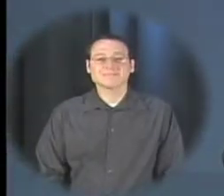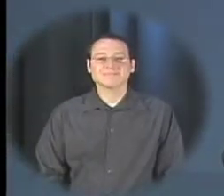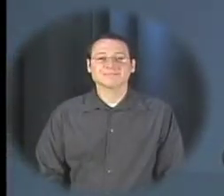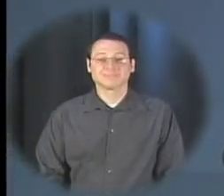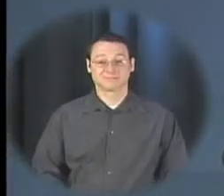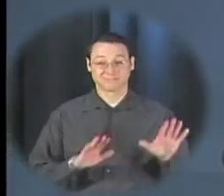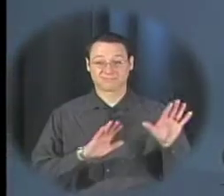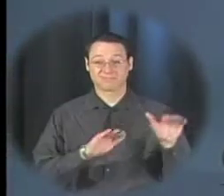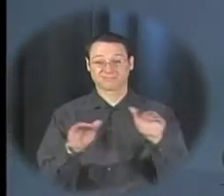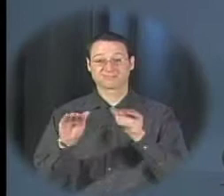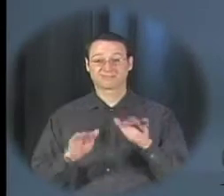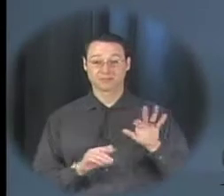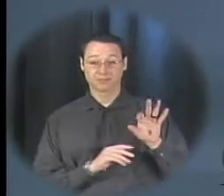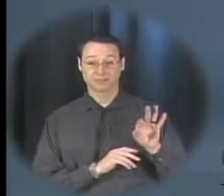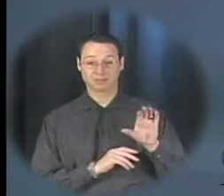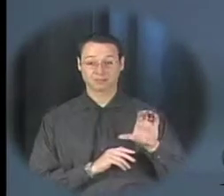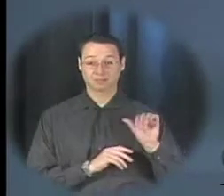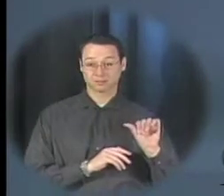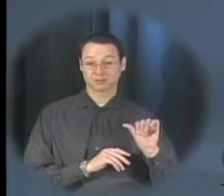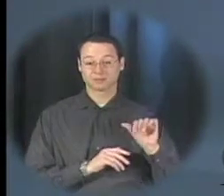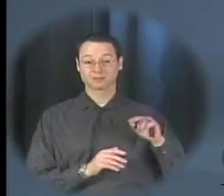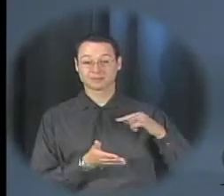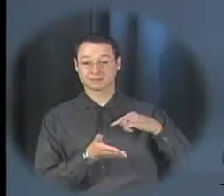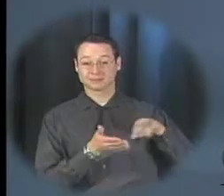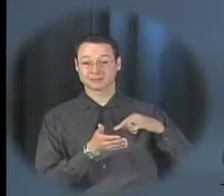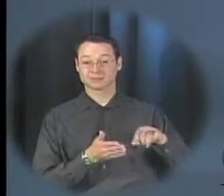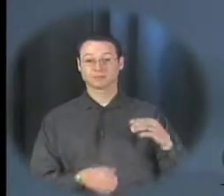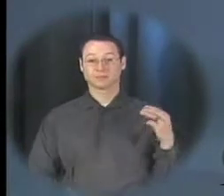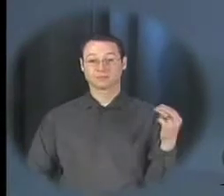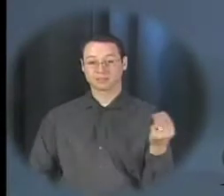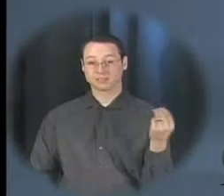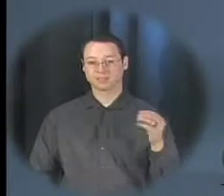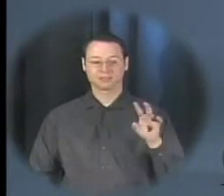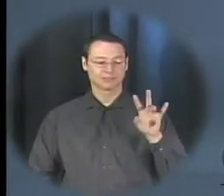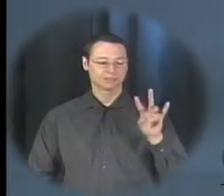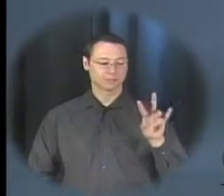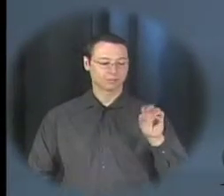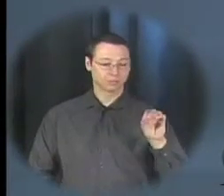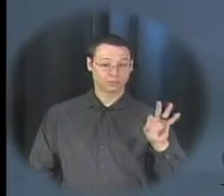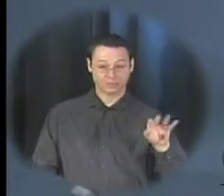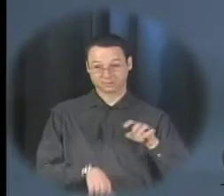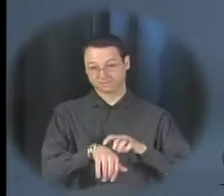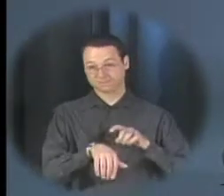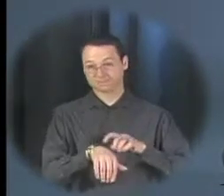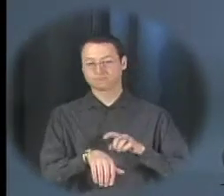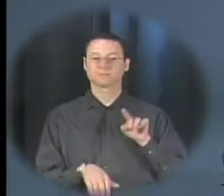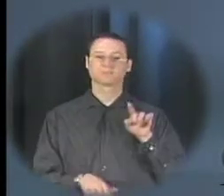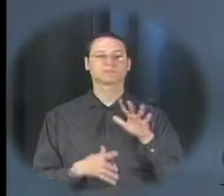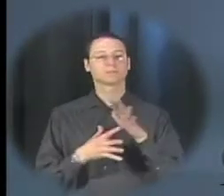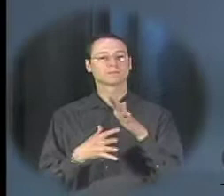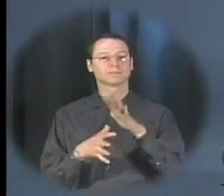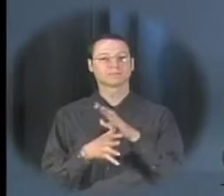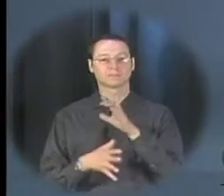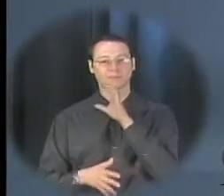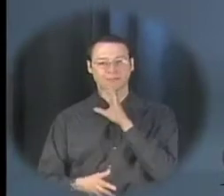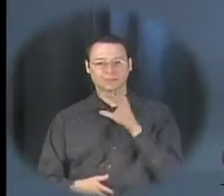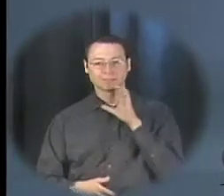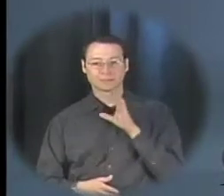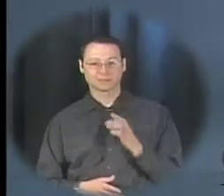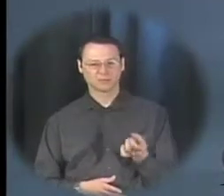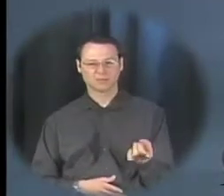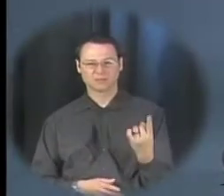Braves FCA will be this Monday at 709 in the junior senior cafeteria Florida State's volleyball player